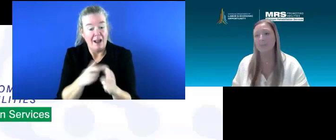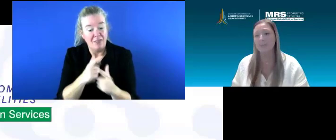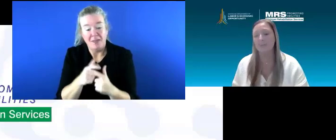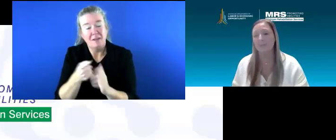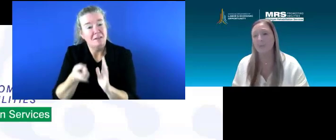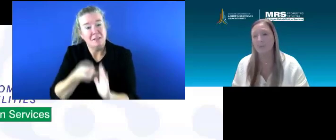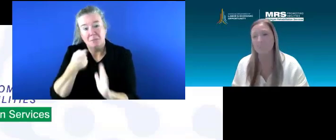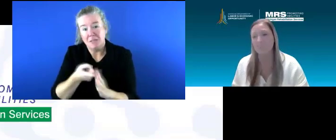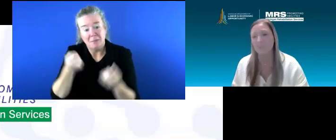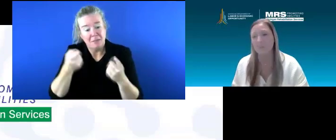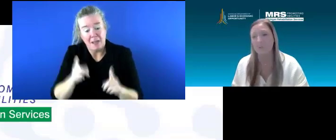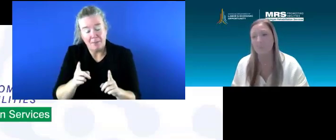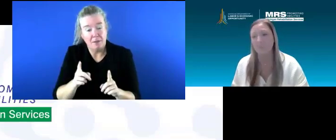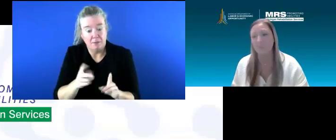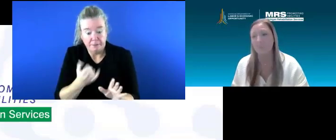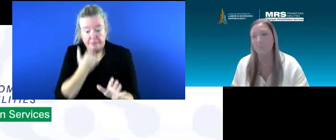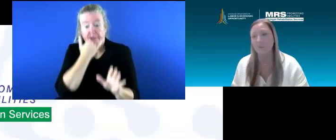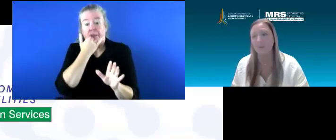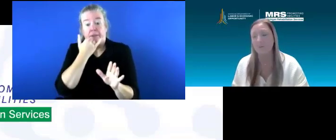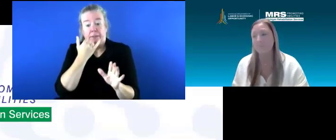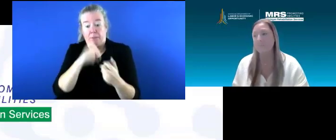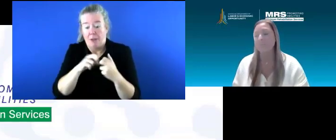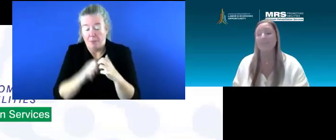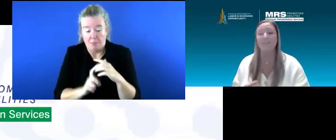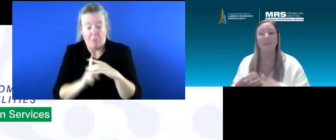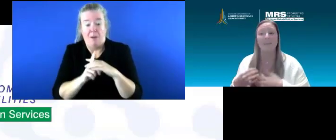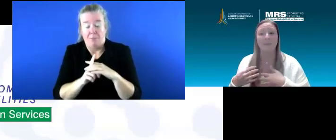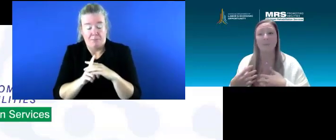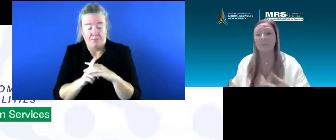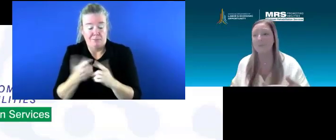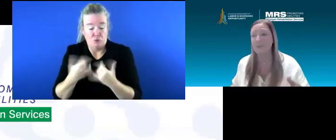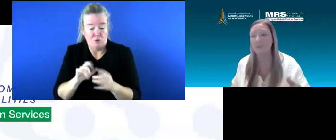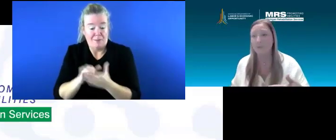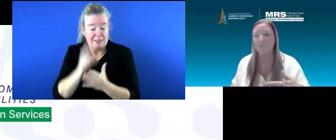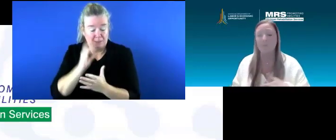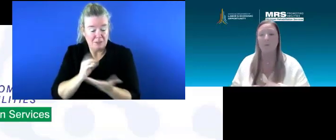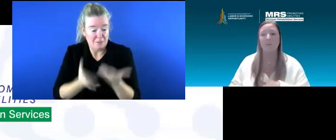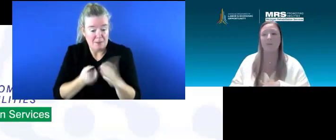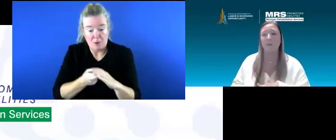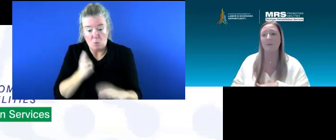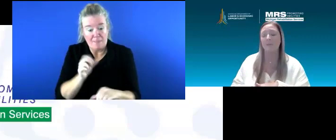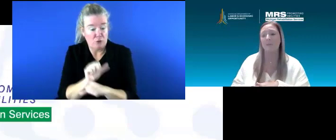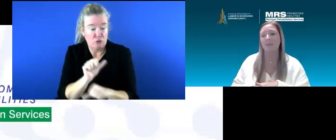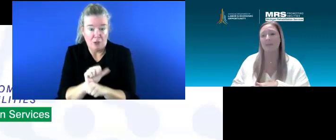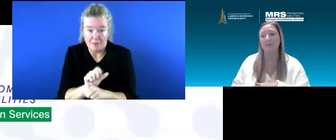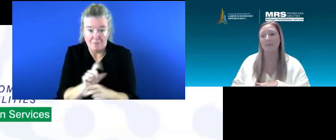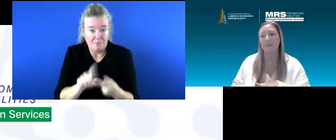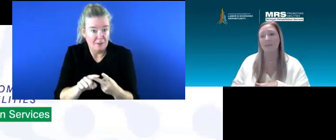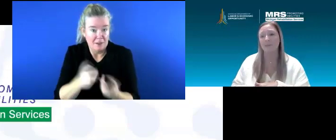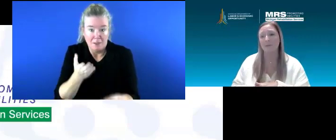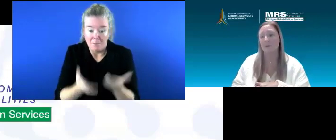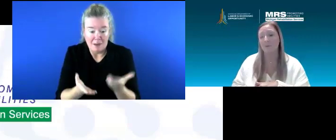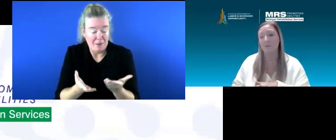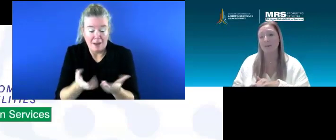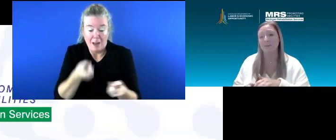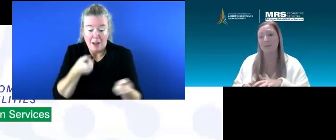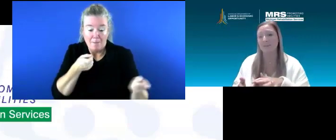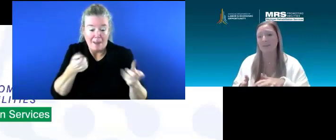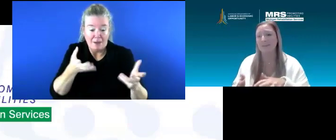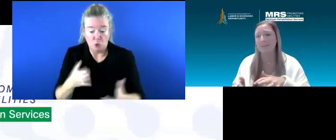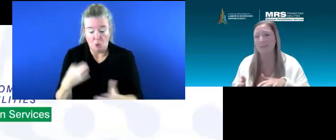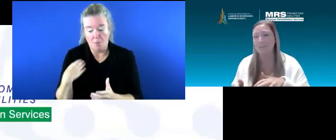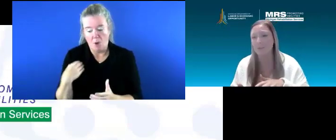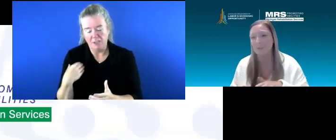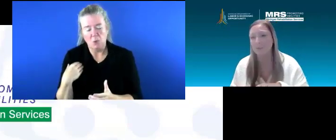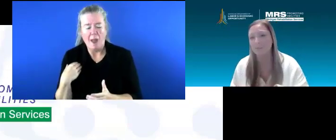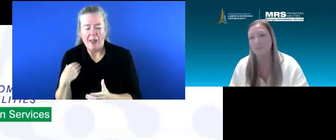sometimes, you know, hiccups that come up along the way, they may quit their job or there might be like the manager or their boss might